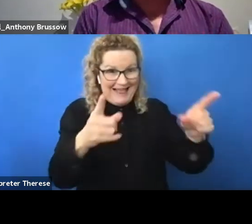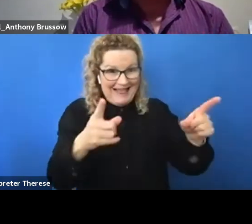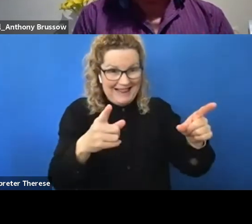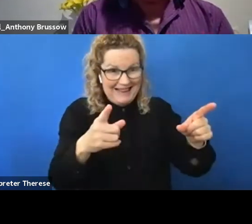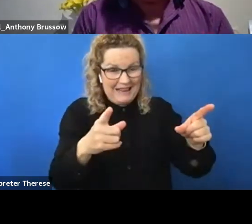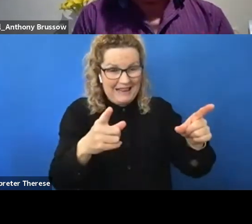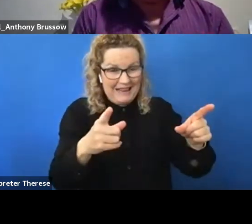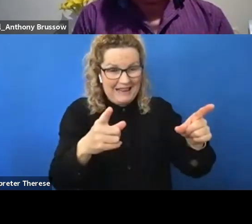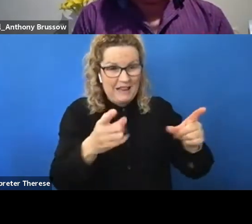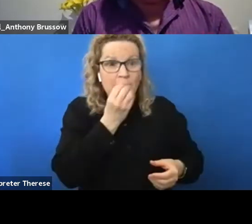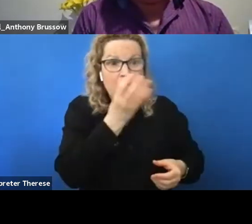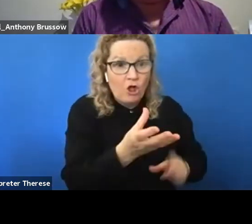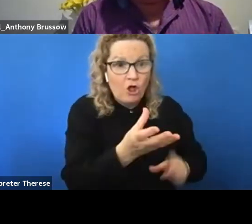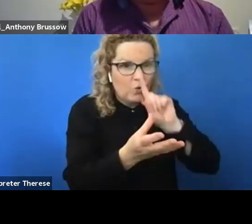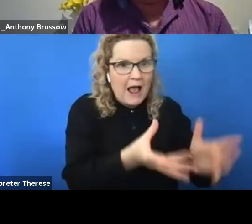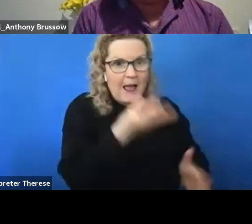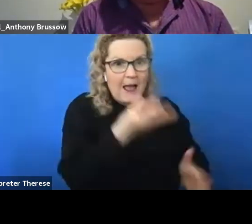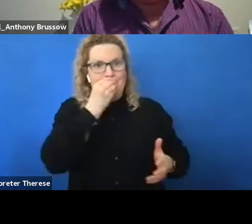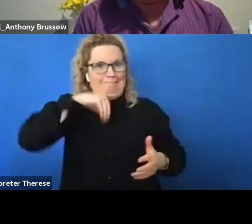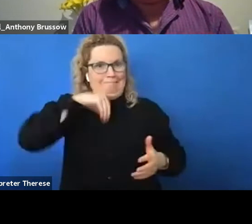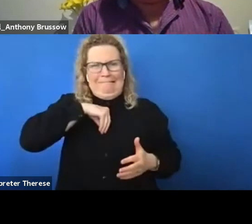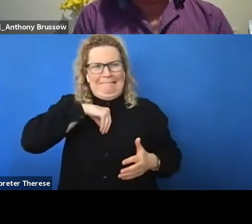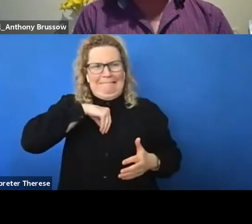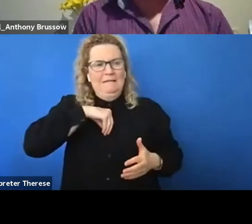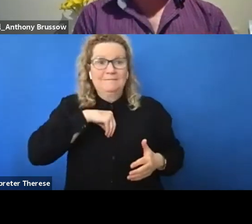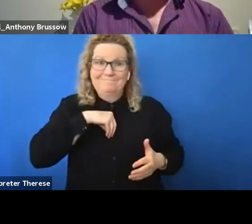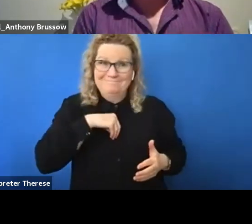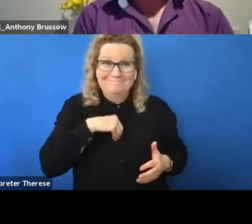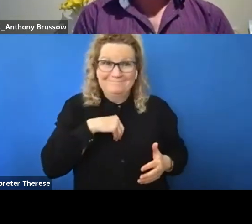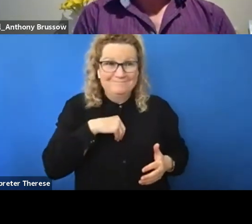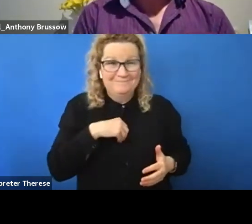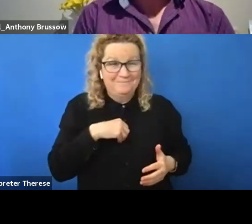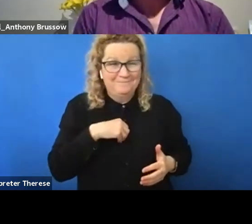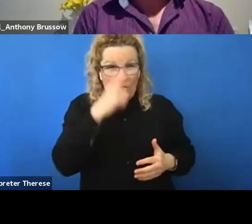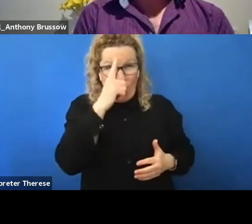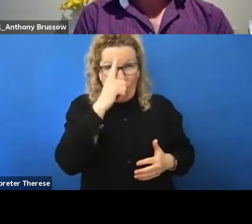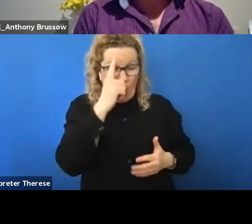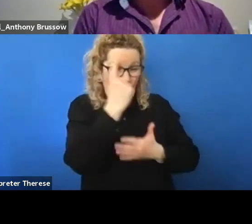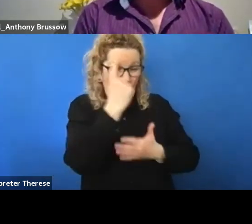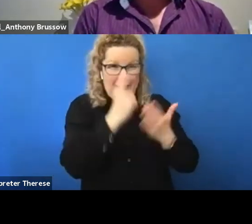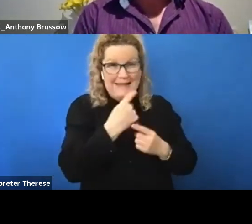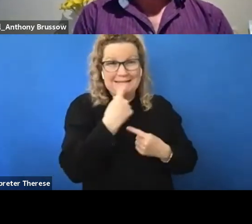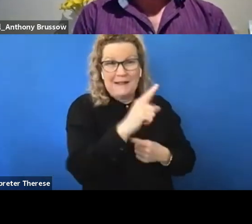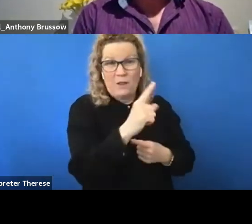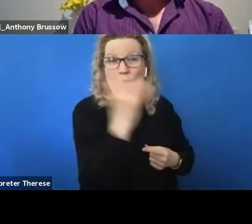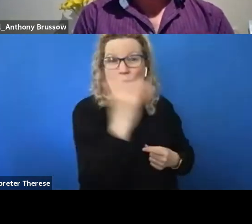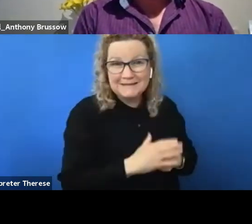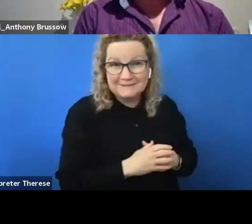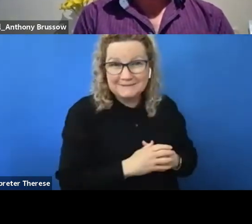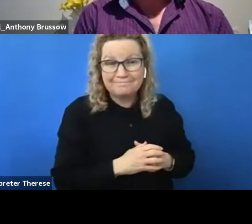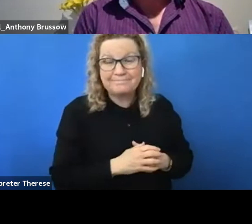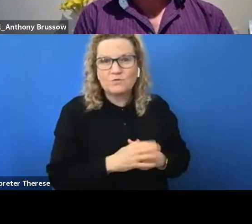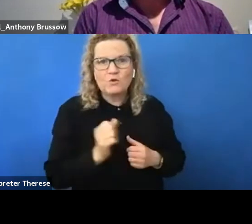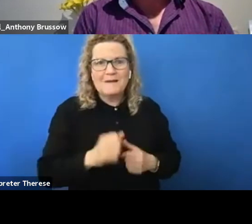and go in a different direction. So you've got to be really comfortable, haven't you, in order to take that step.